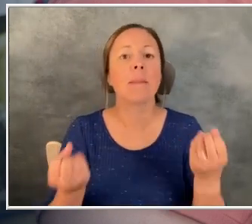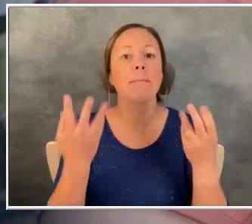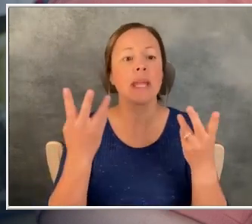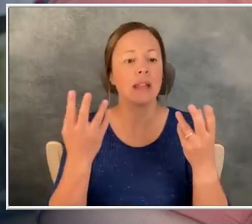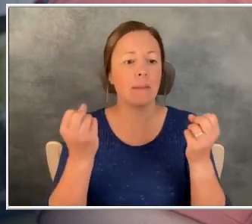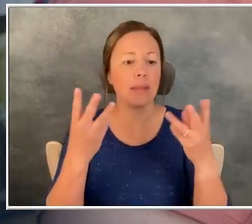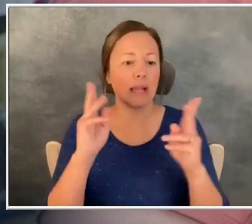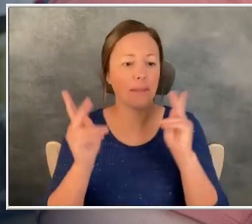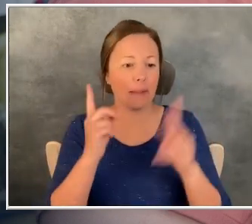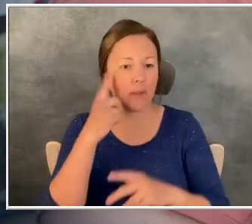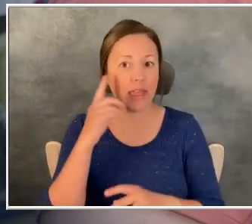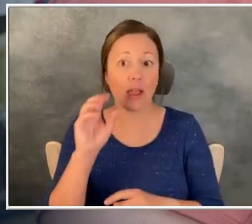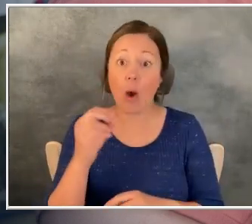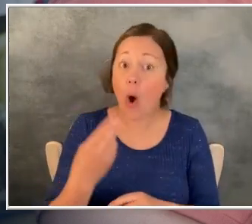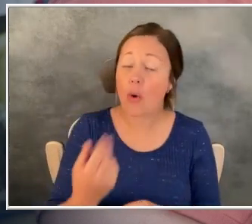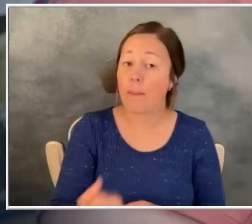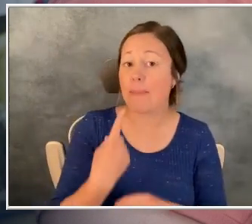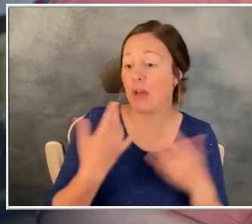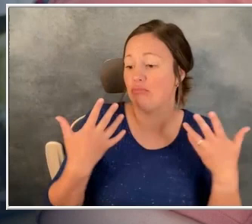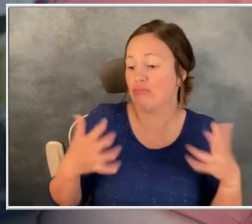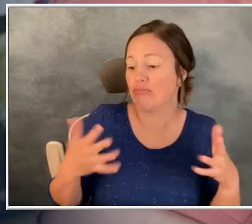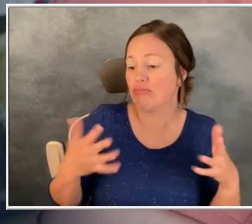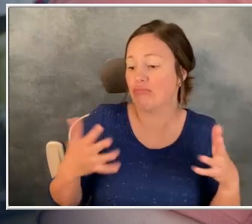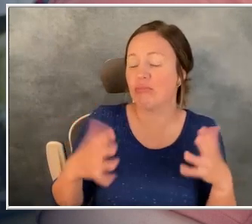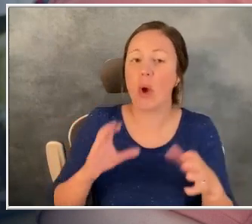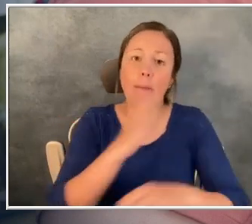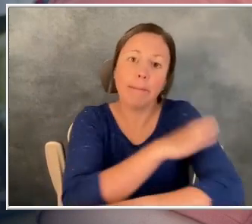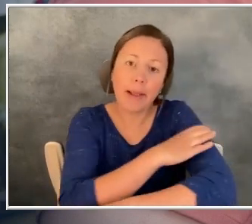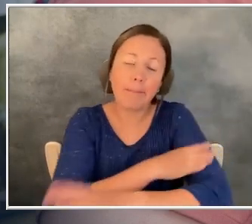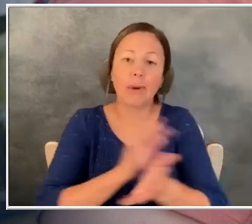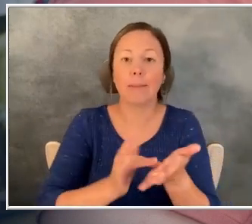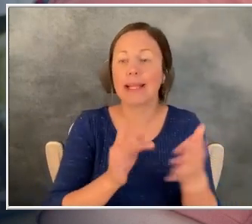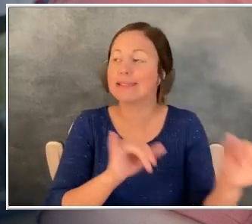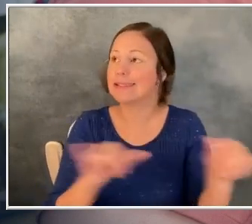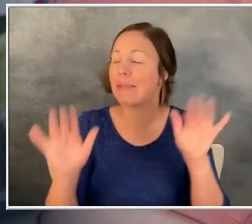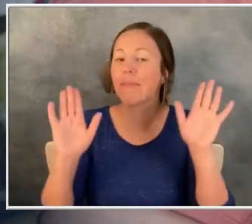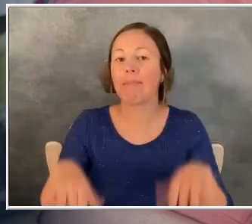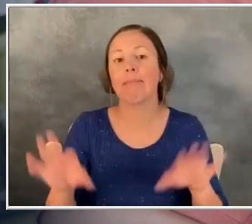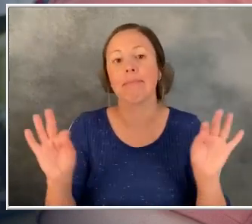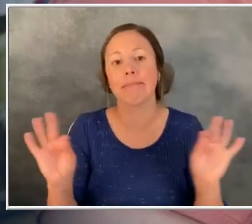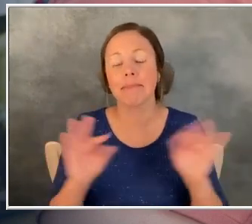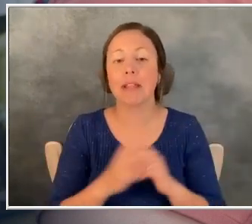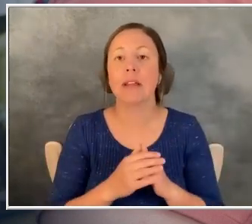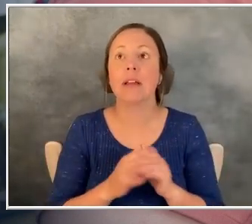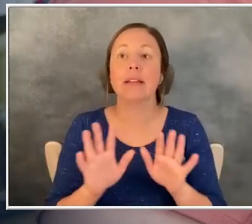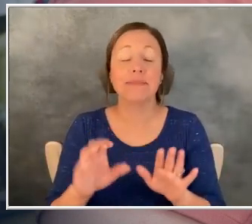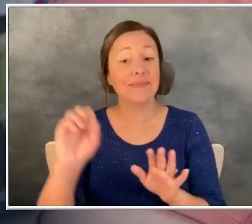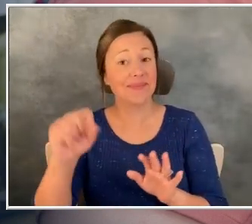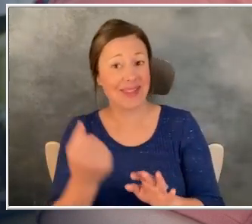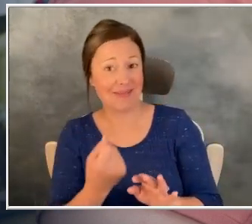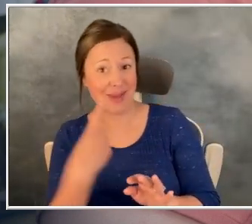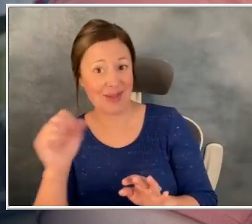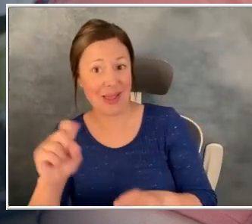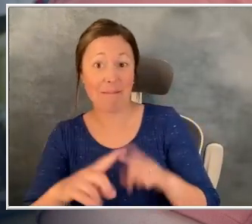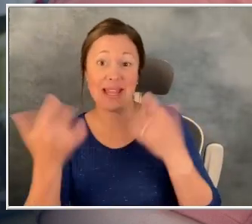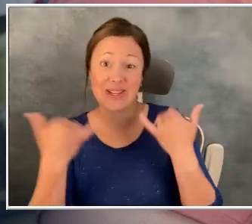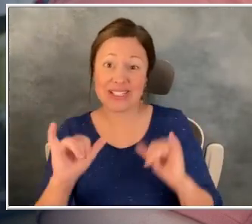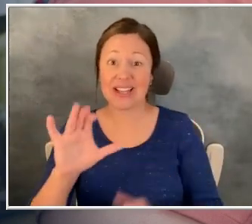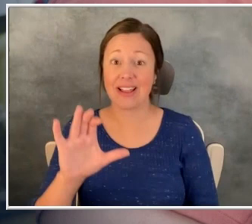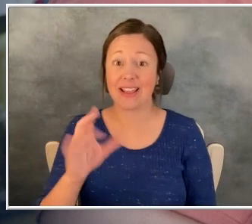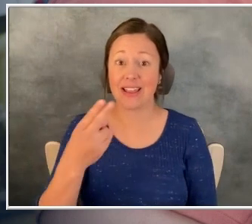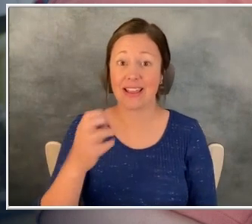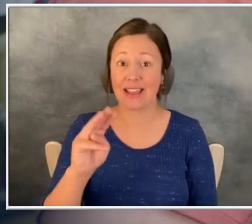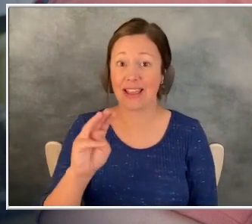pill, you know, just like their blood pressure medication. And although they are a pill, they are still chemotherapy, targeted